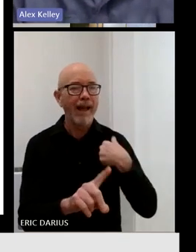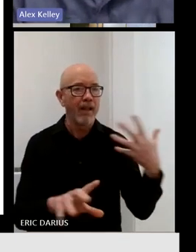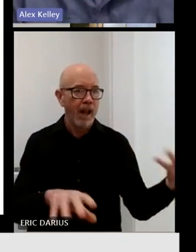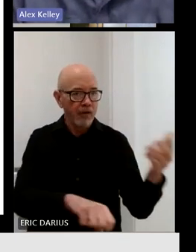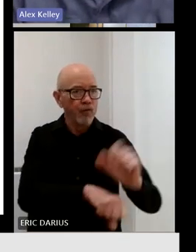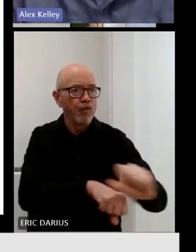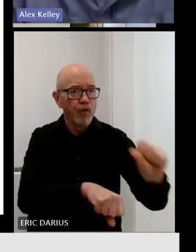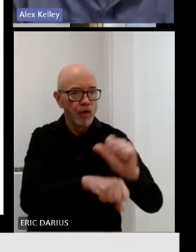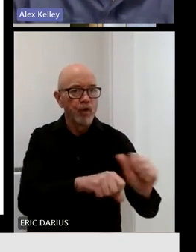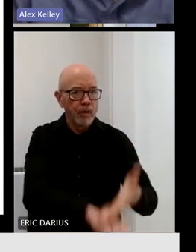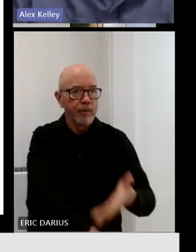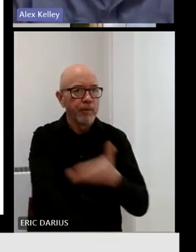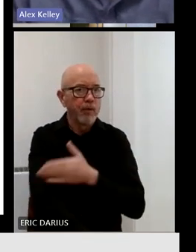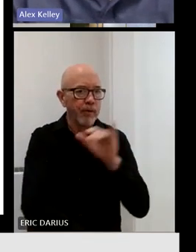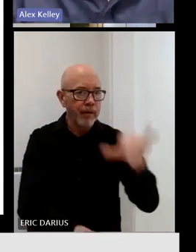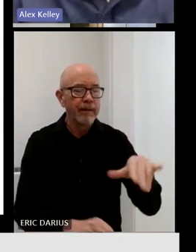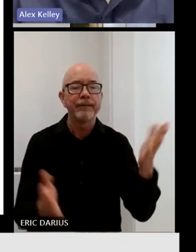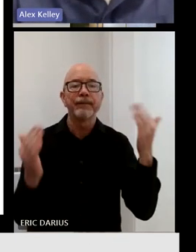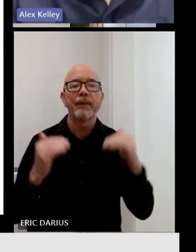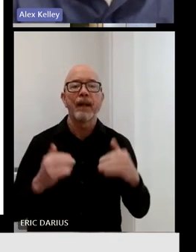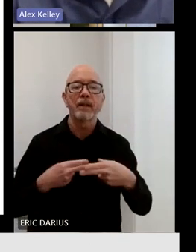Lastly, on the next slide, Harley,